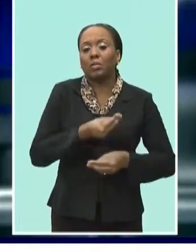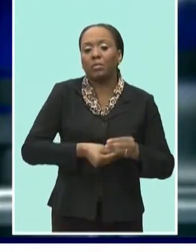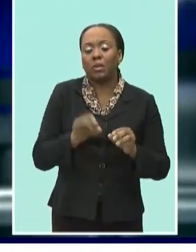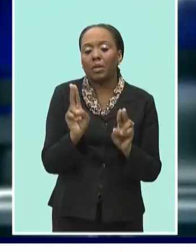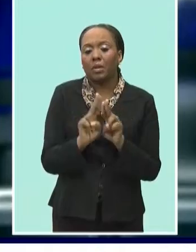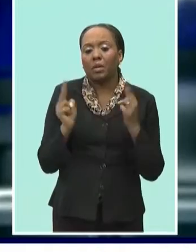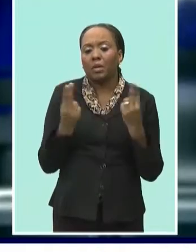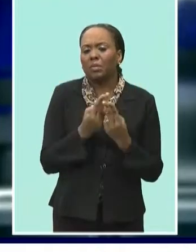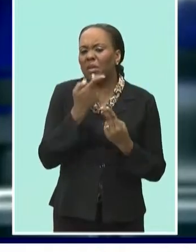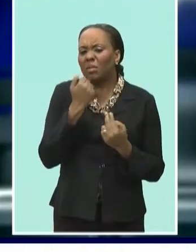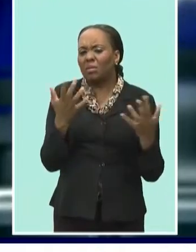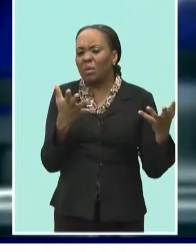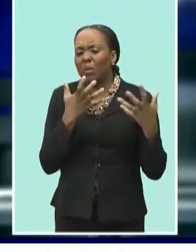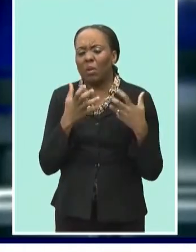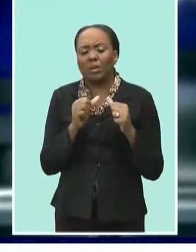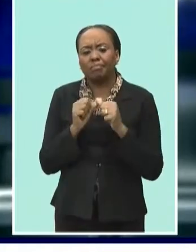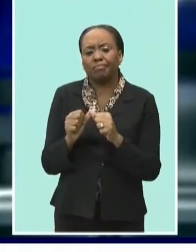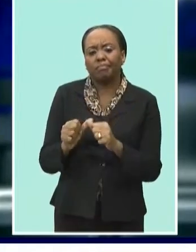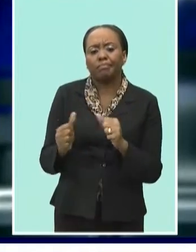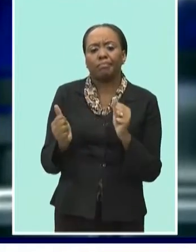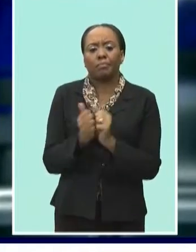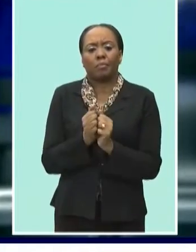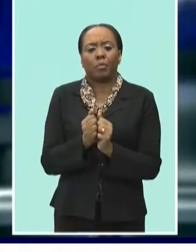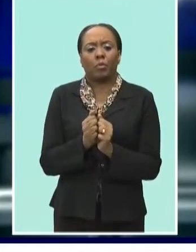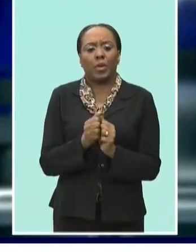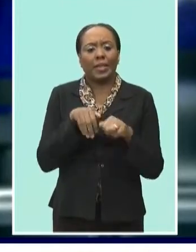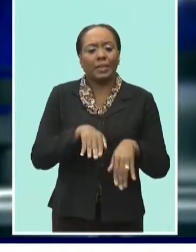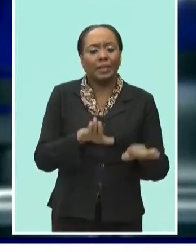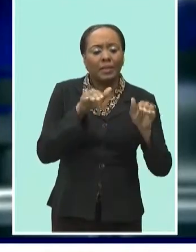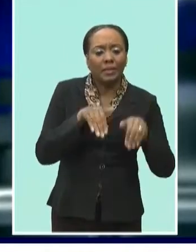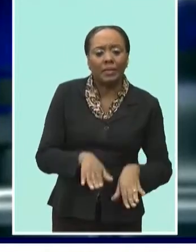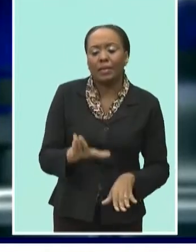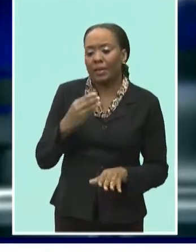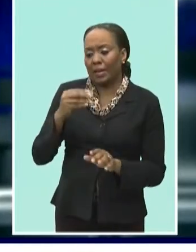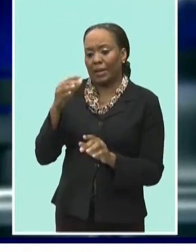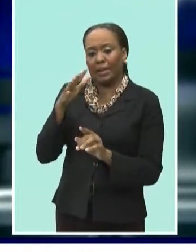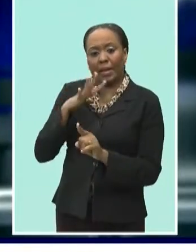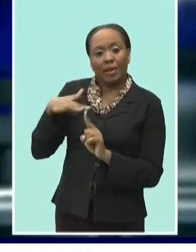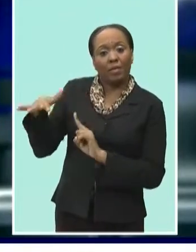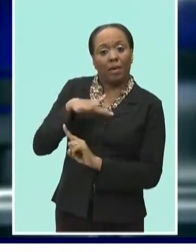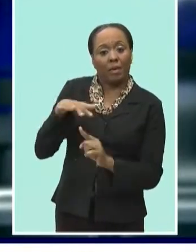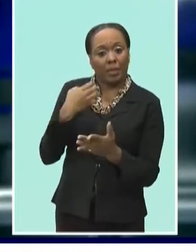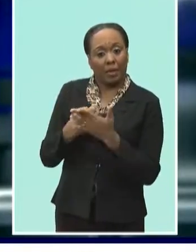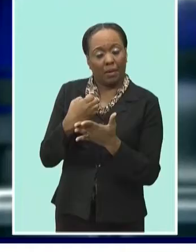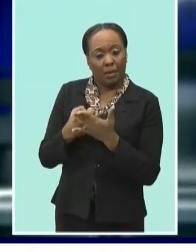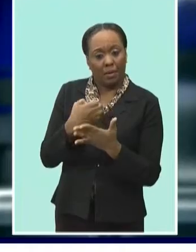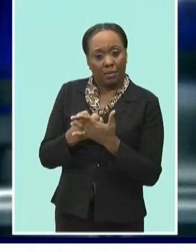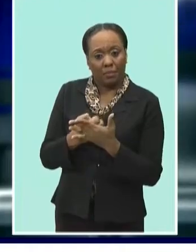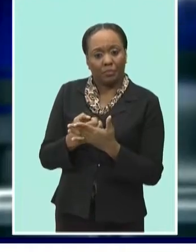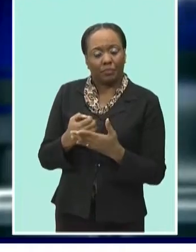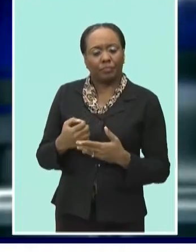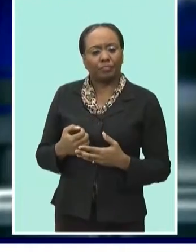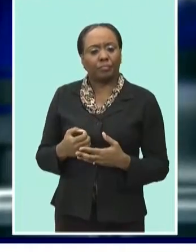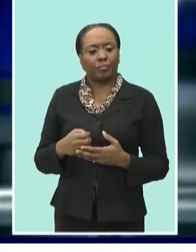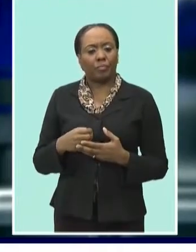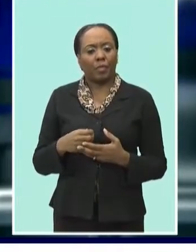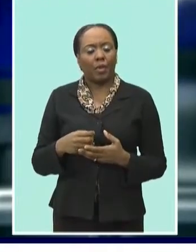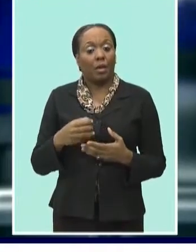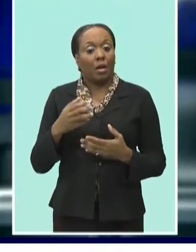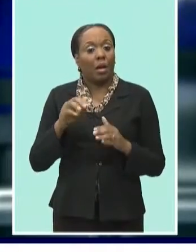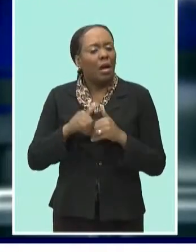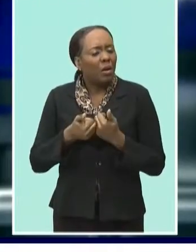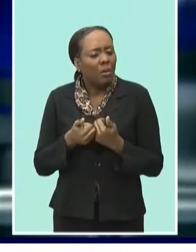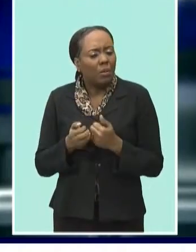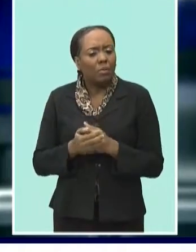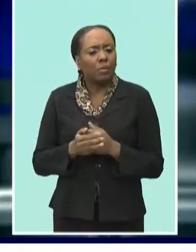presses ahead with plans to build out its blue and green economy. According to her, these sectors will be characterized by new